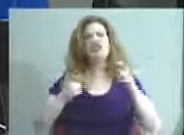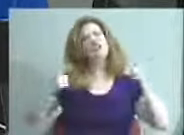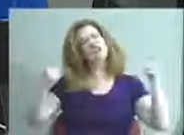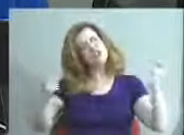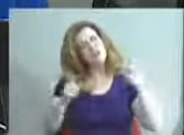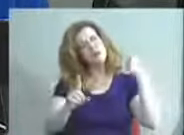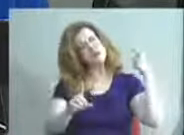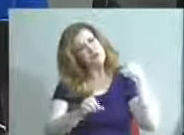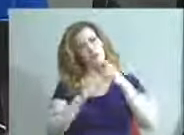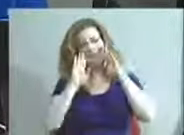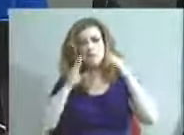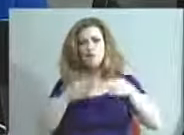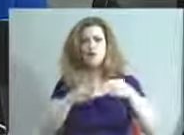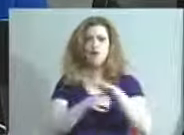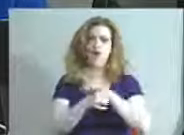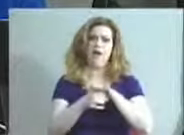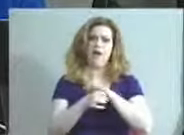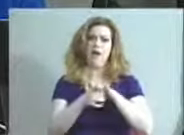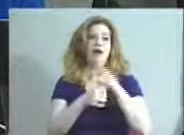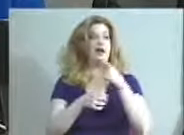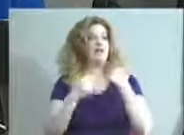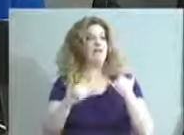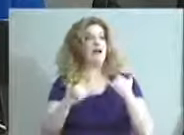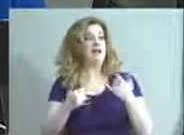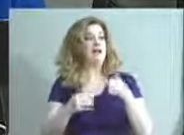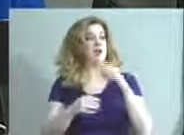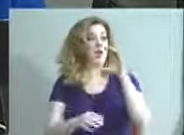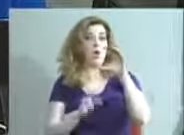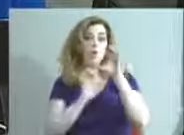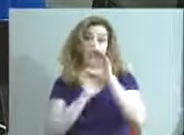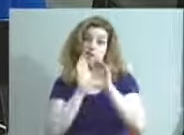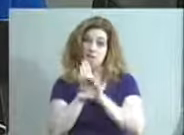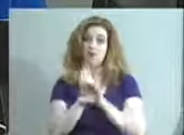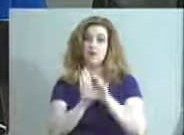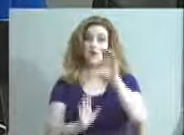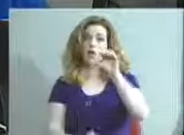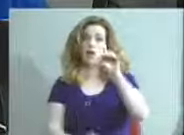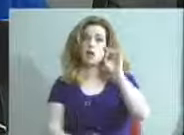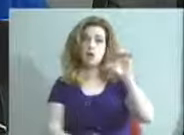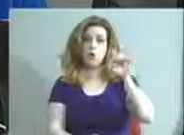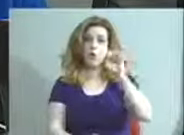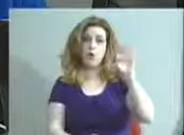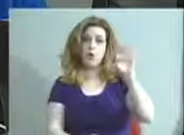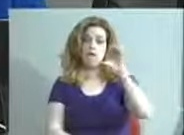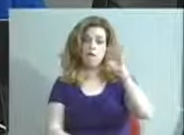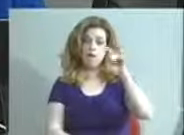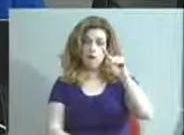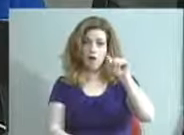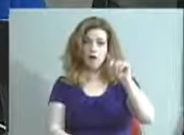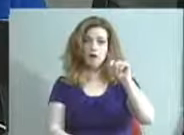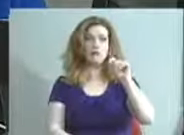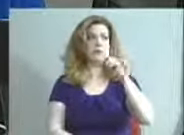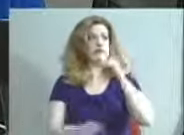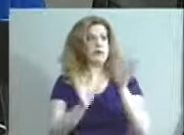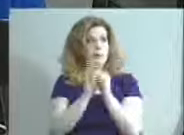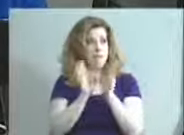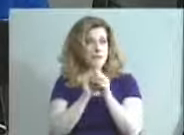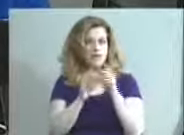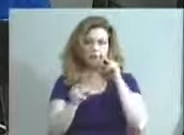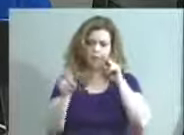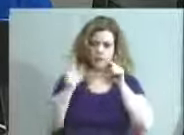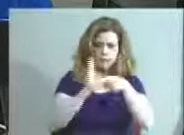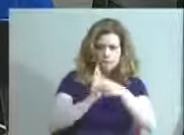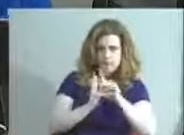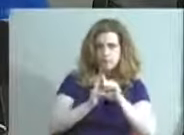we've got right now the Code of Conduct Committee that has convened to review and revise our current behavior